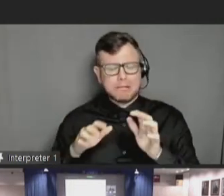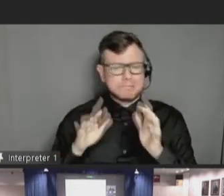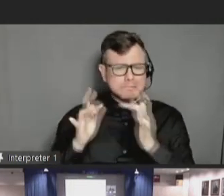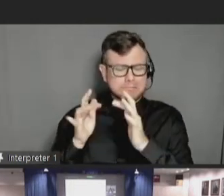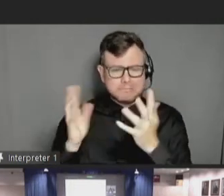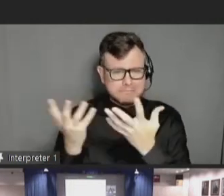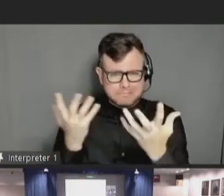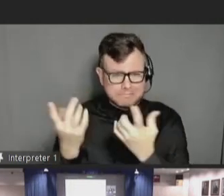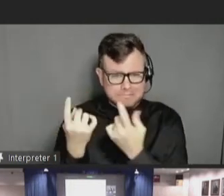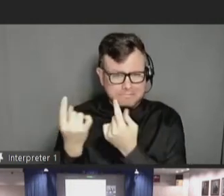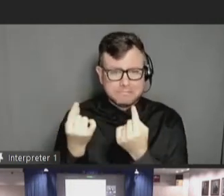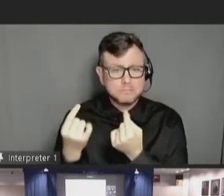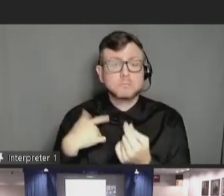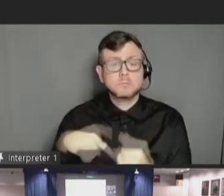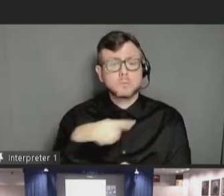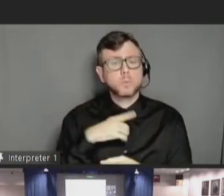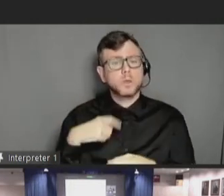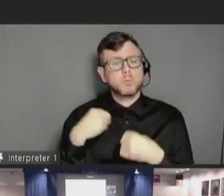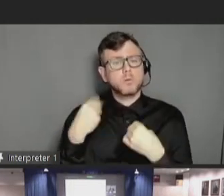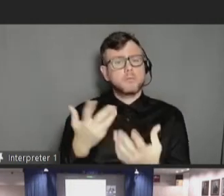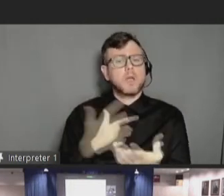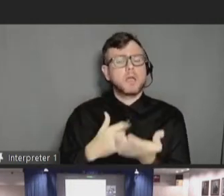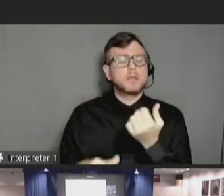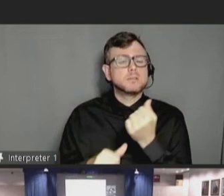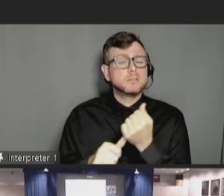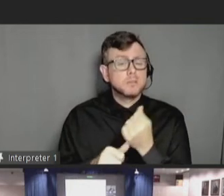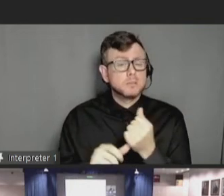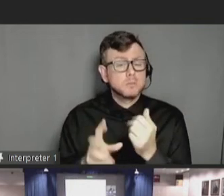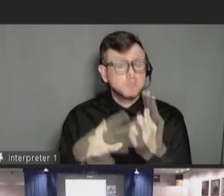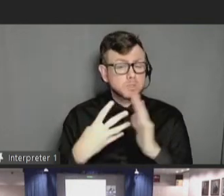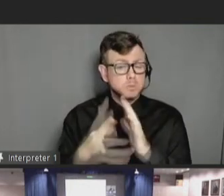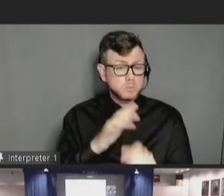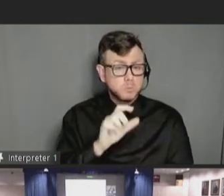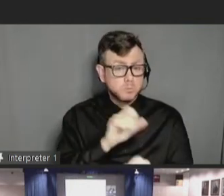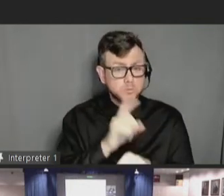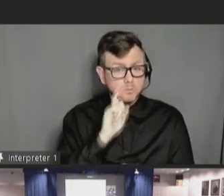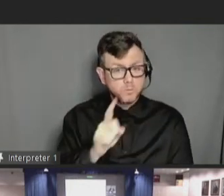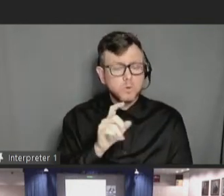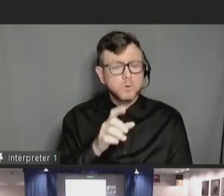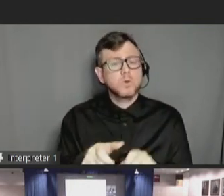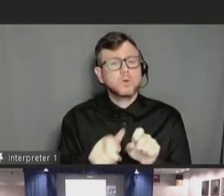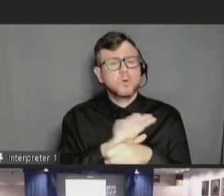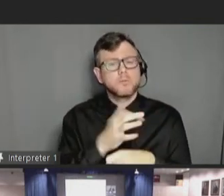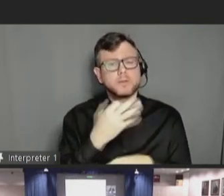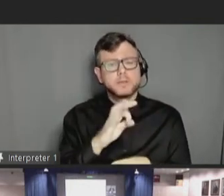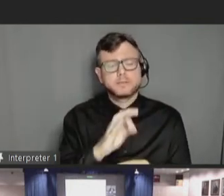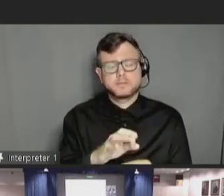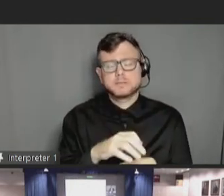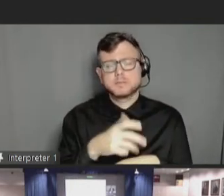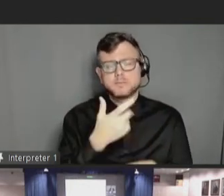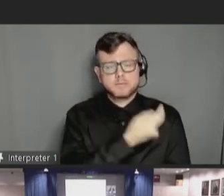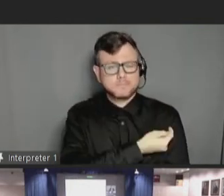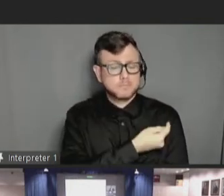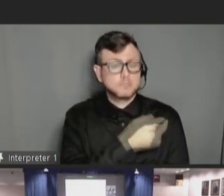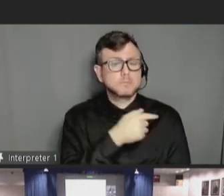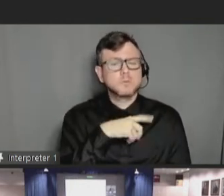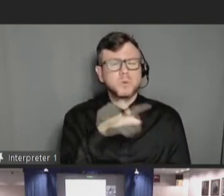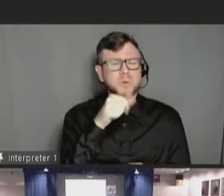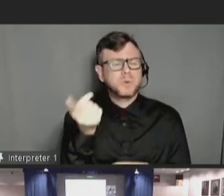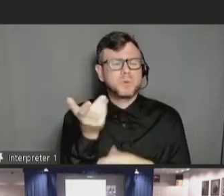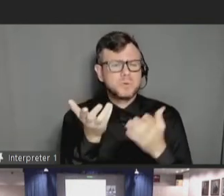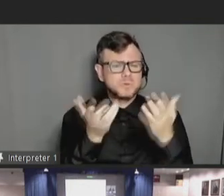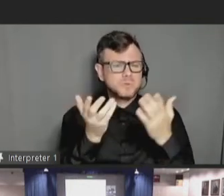had to provide assistance for them to schedule their appointments for COVID vaccines and just other services